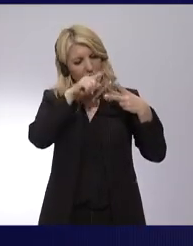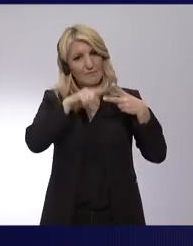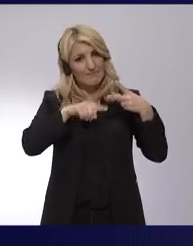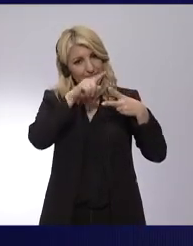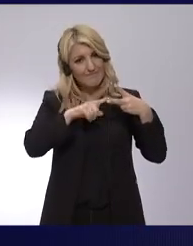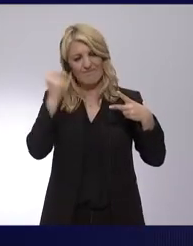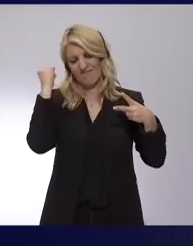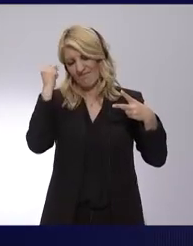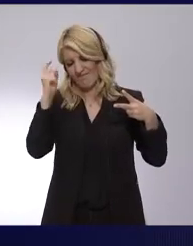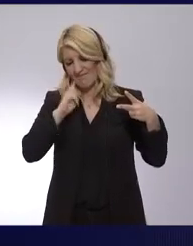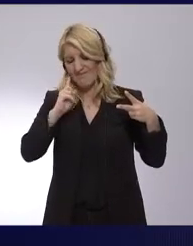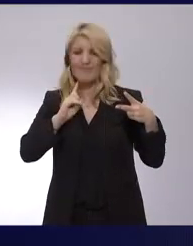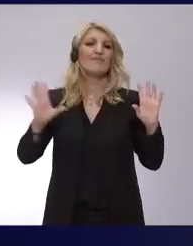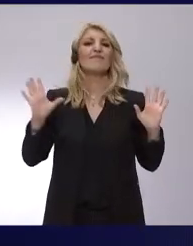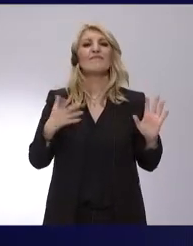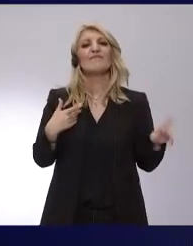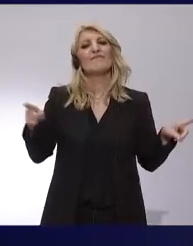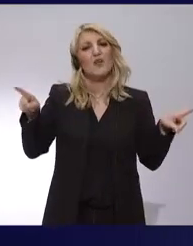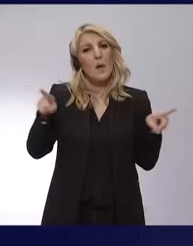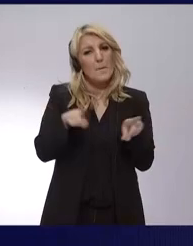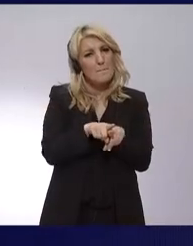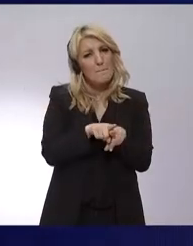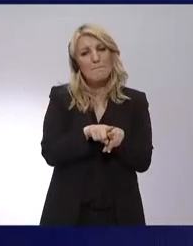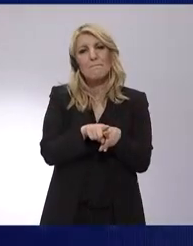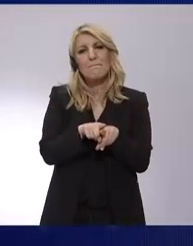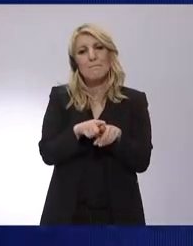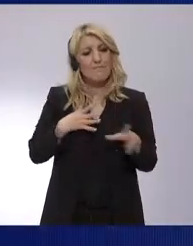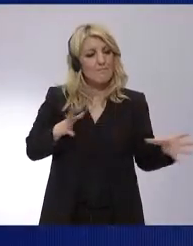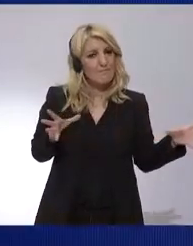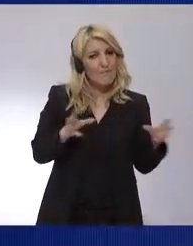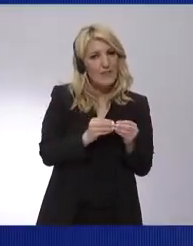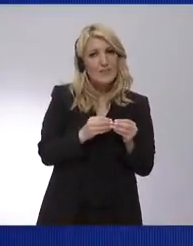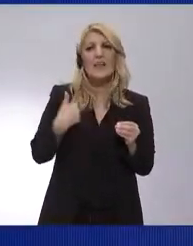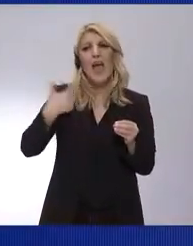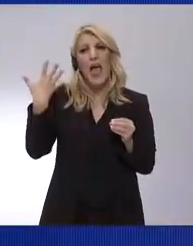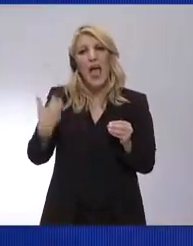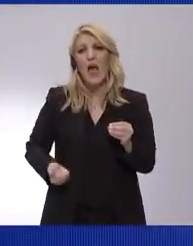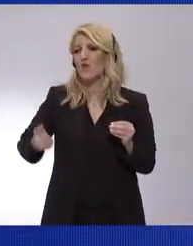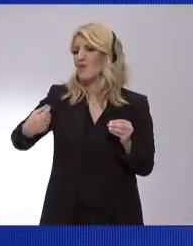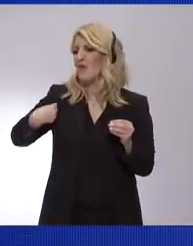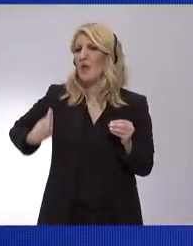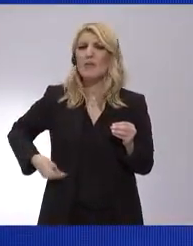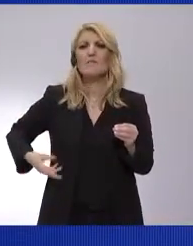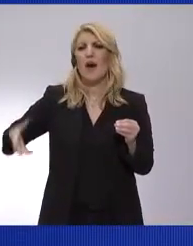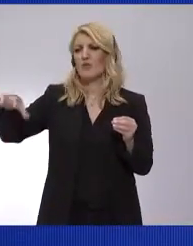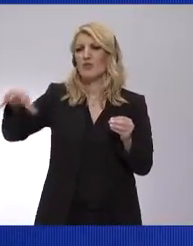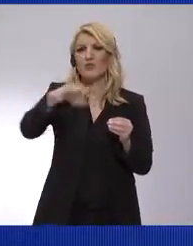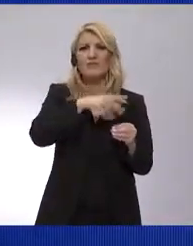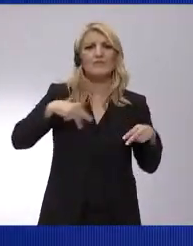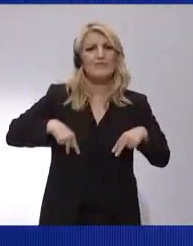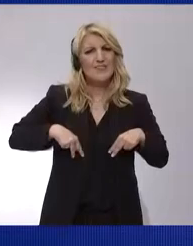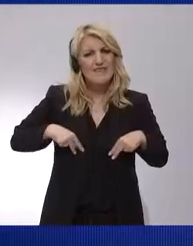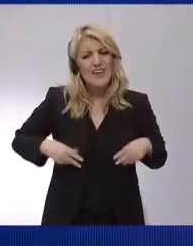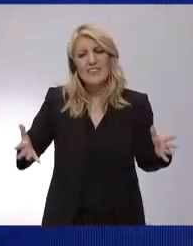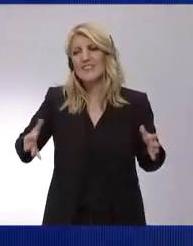of governors, of mayors. We are the mayor's party and Apostolos knows exactly that I am so honored to call ourselves the